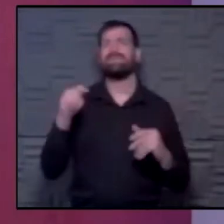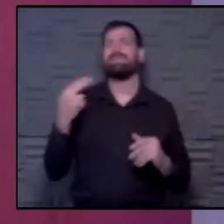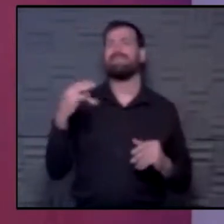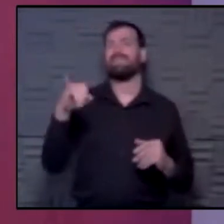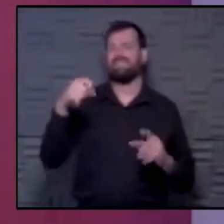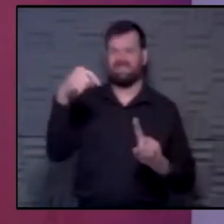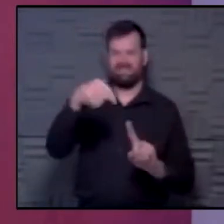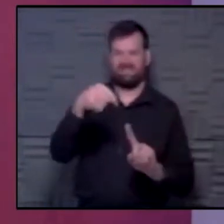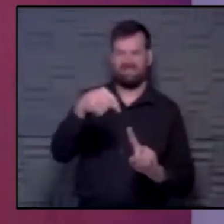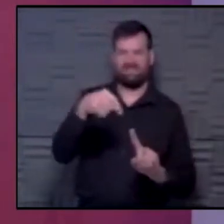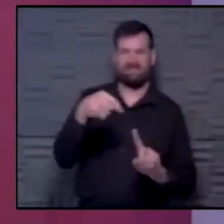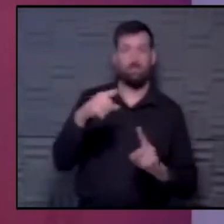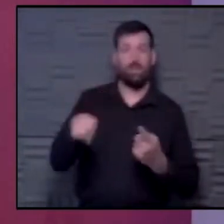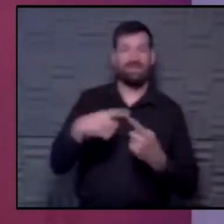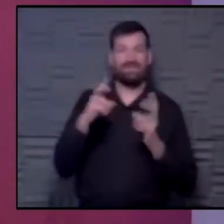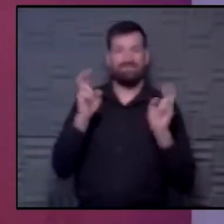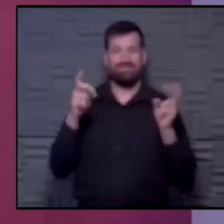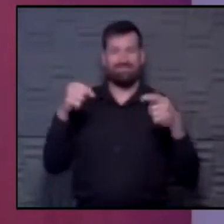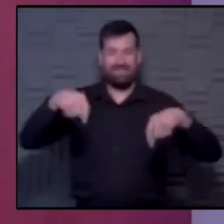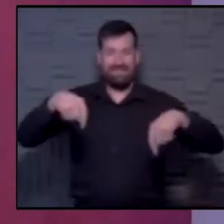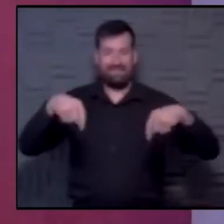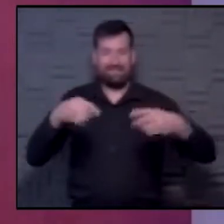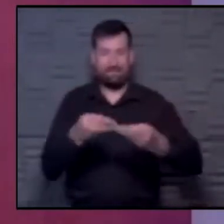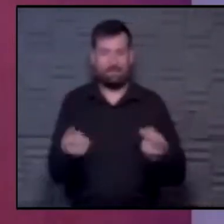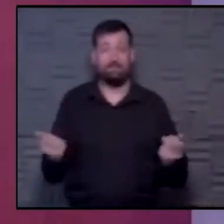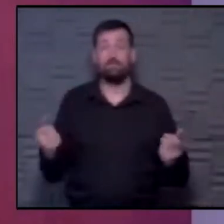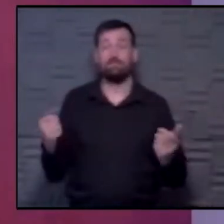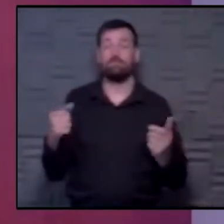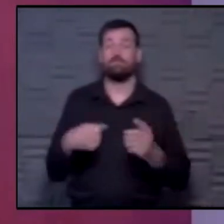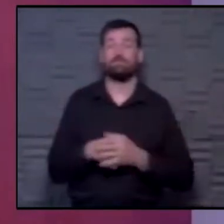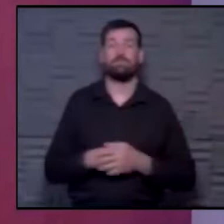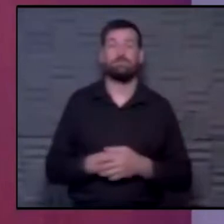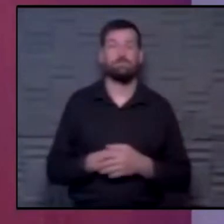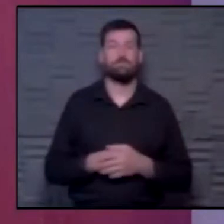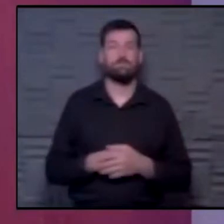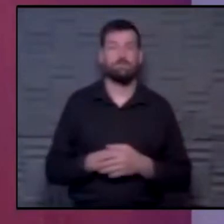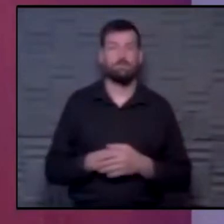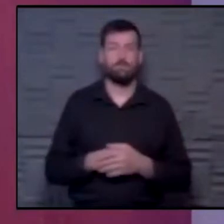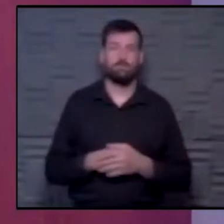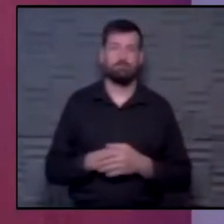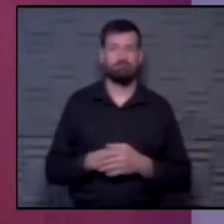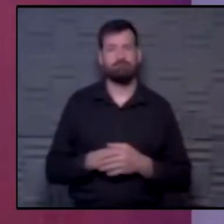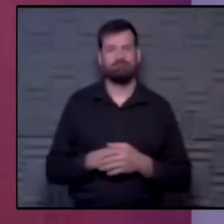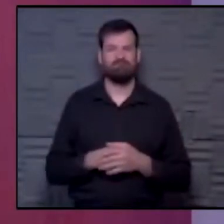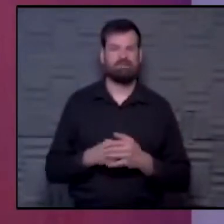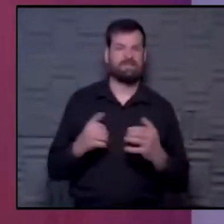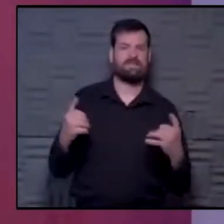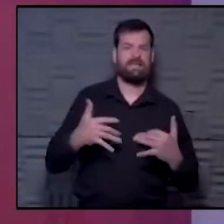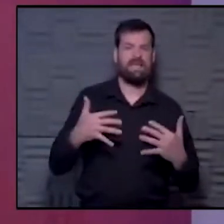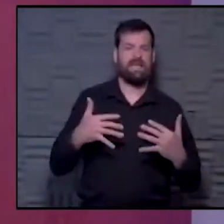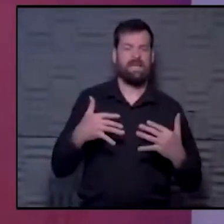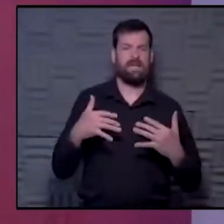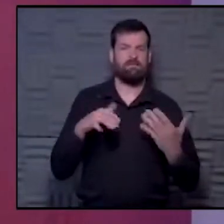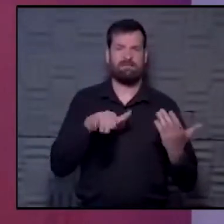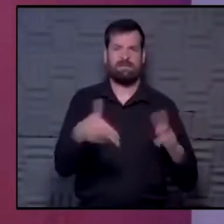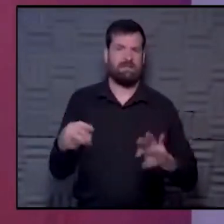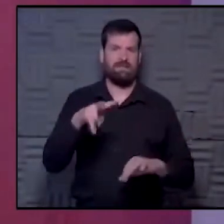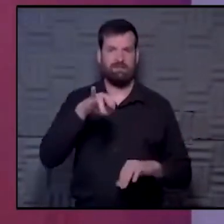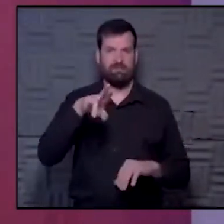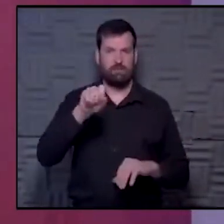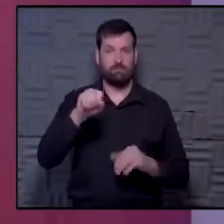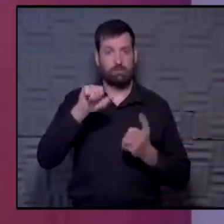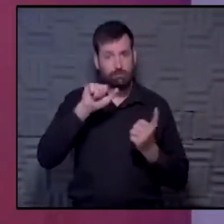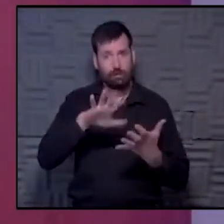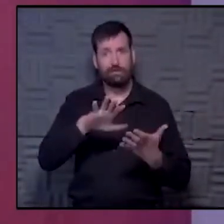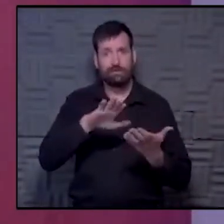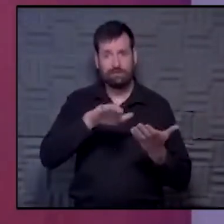What is this going away? I would say this is being very scared of a deadly virus that's killing people and putting them in the